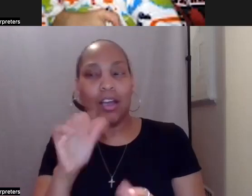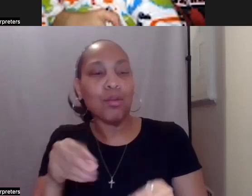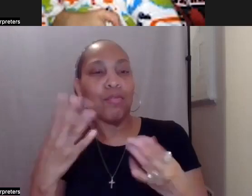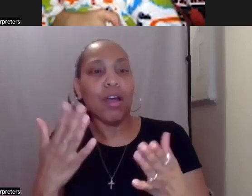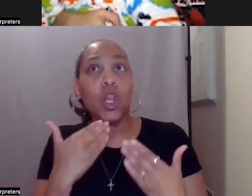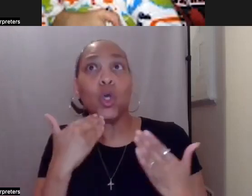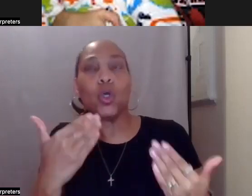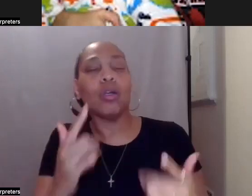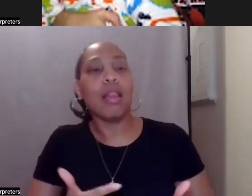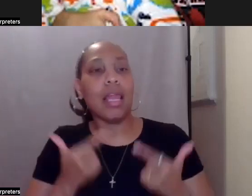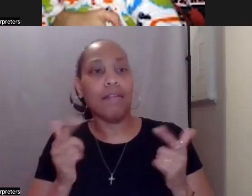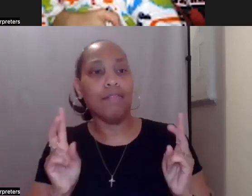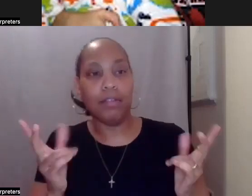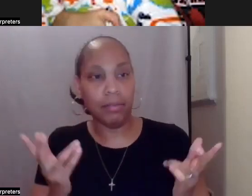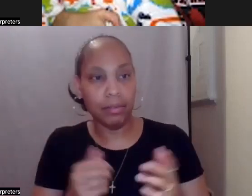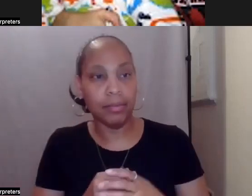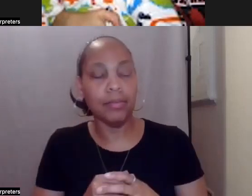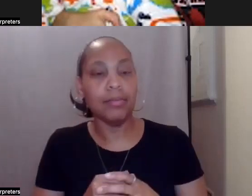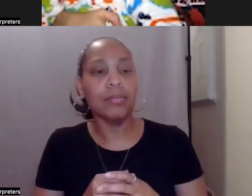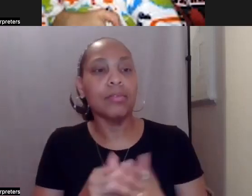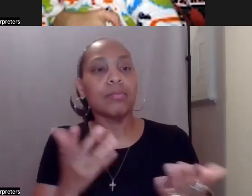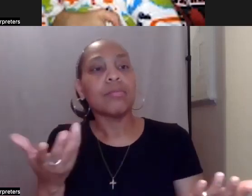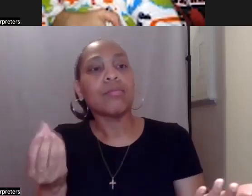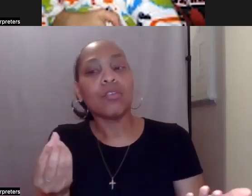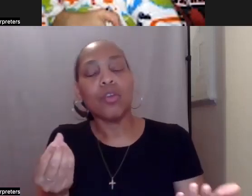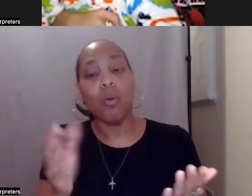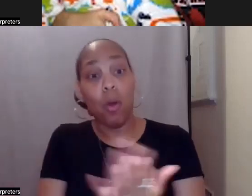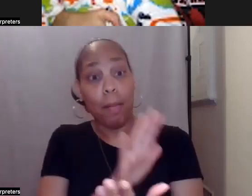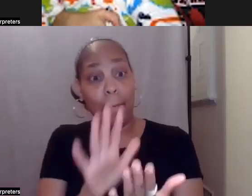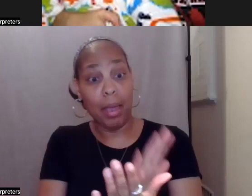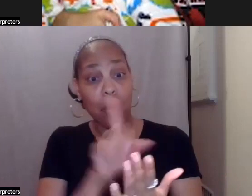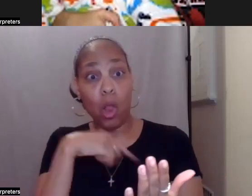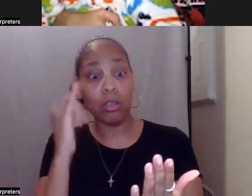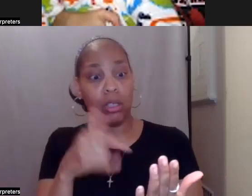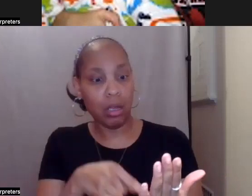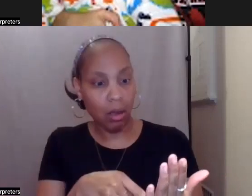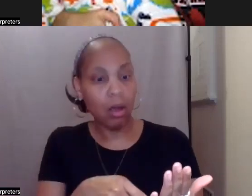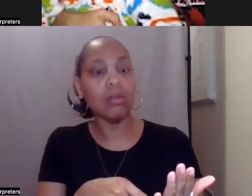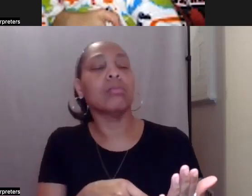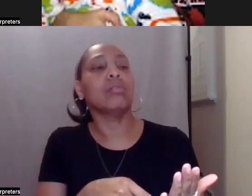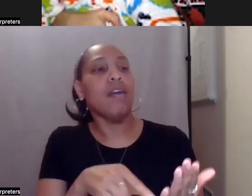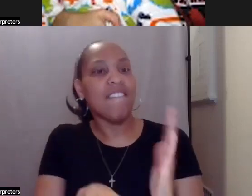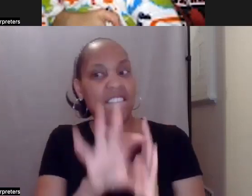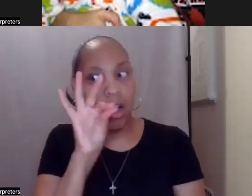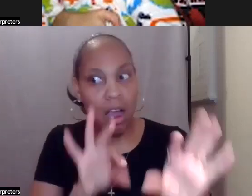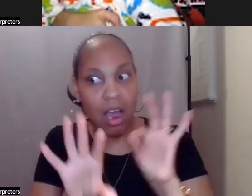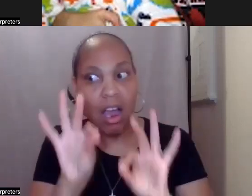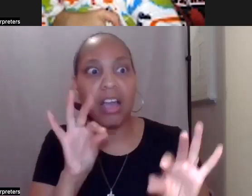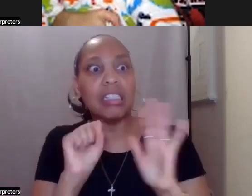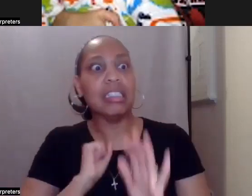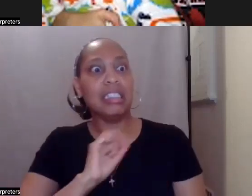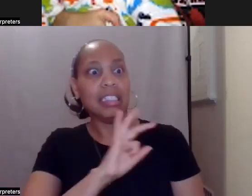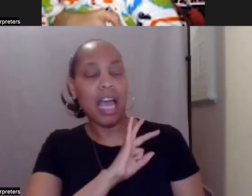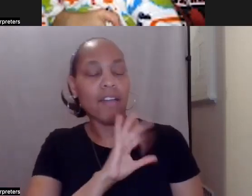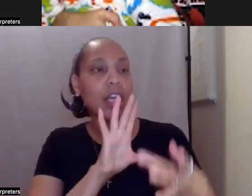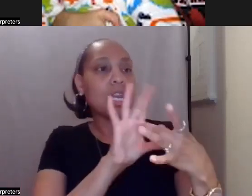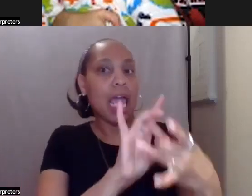life. So on paper, it may look like the most requested service is finding staff and connecting to the community. And it is like